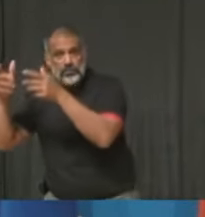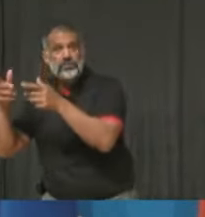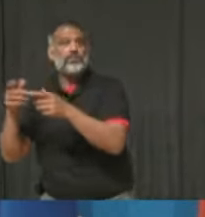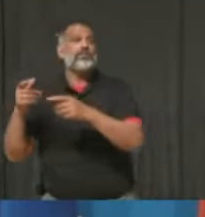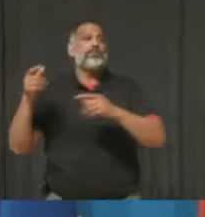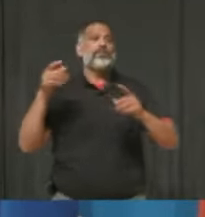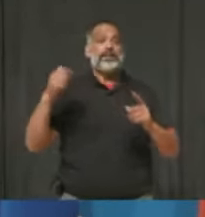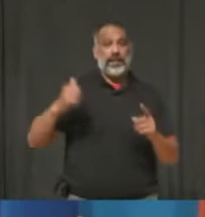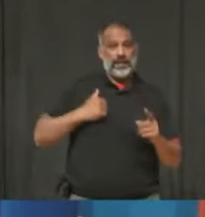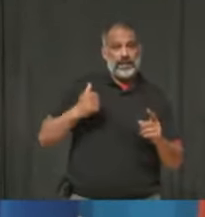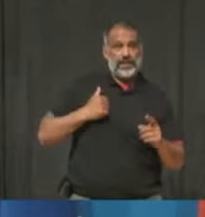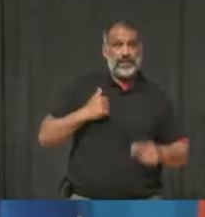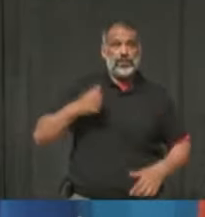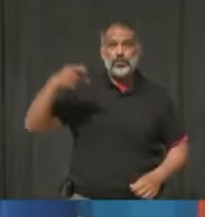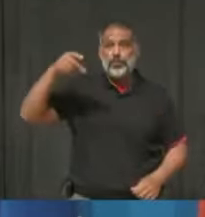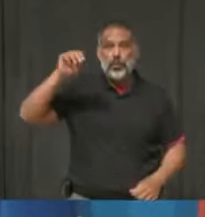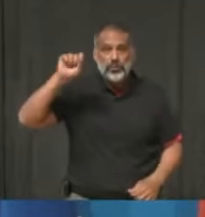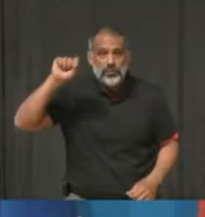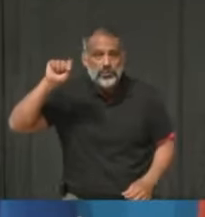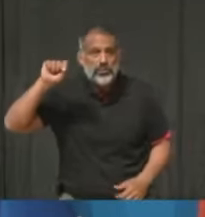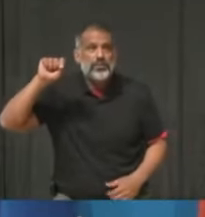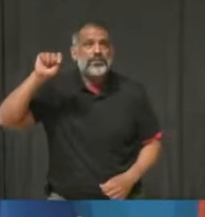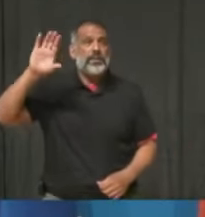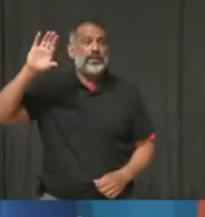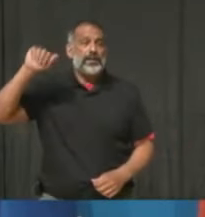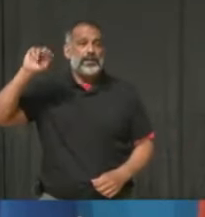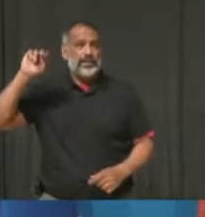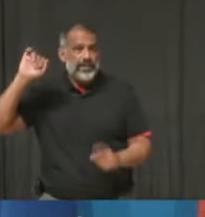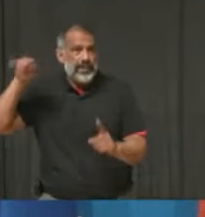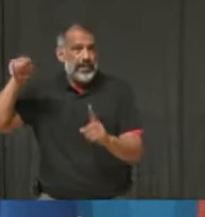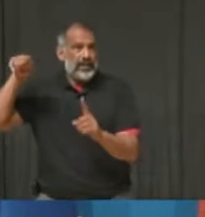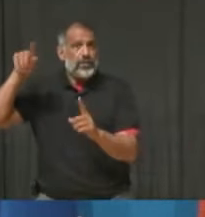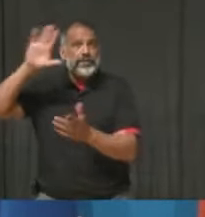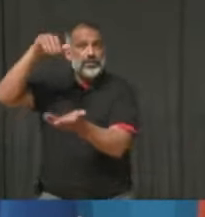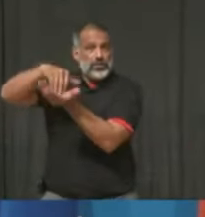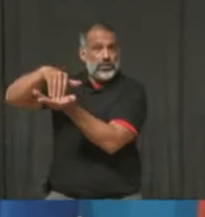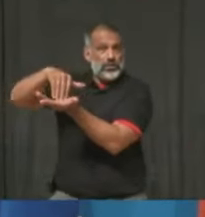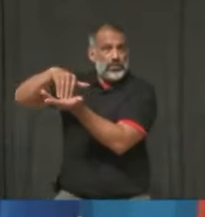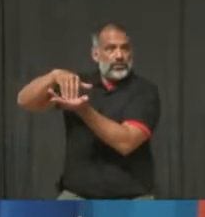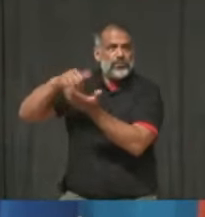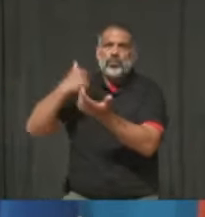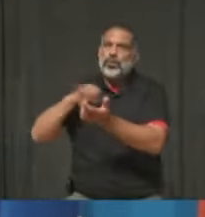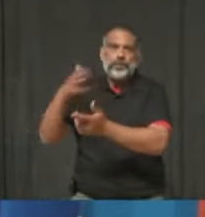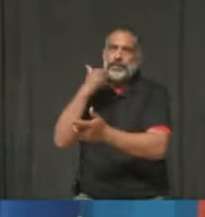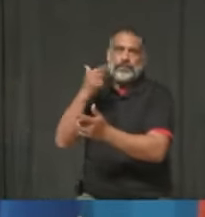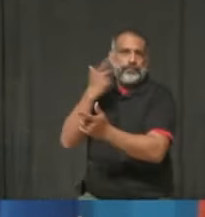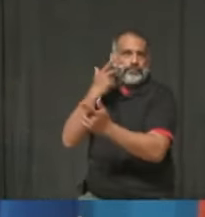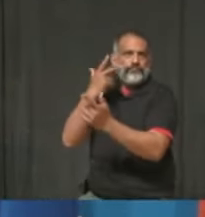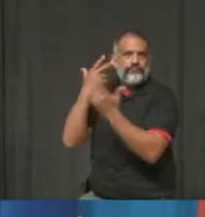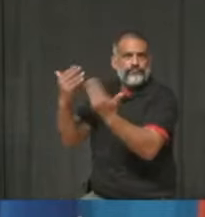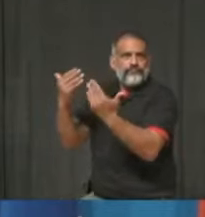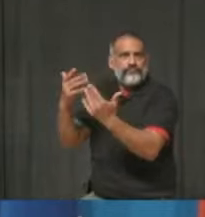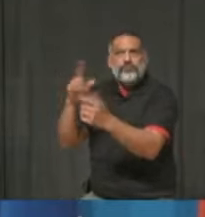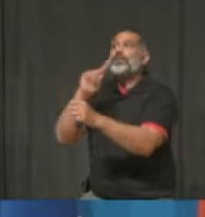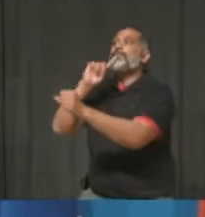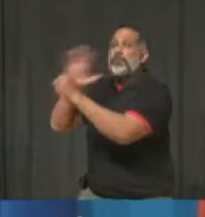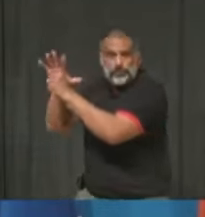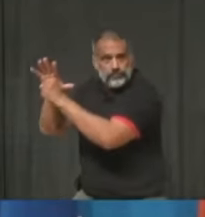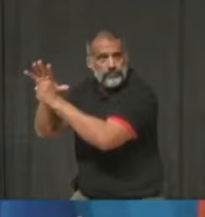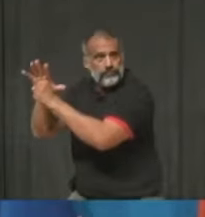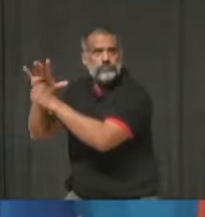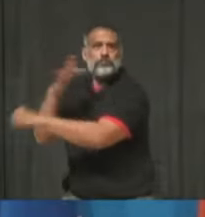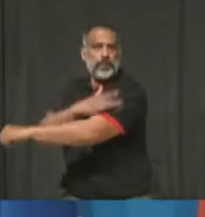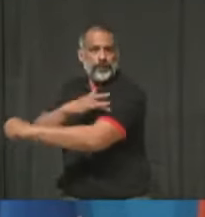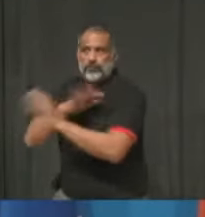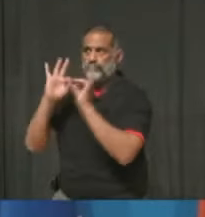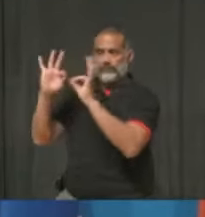Gateway facility are doing their best and utmost to follow public health safety guidelines. And